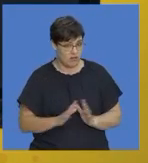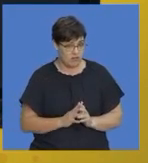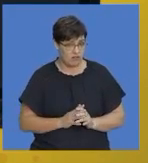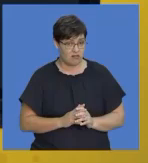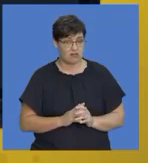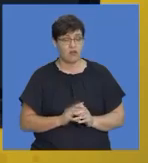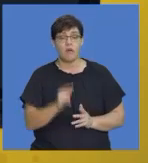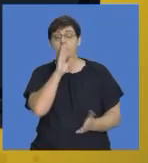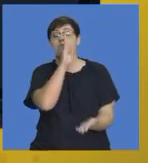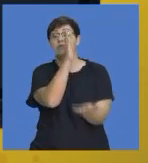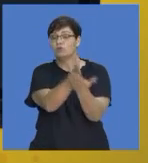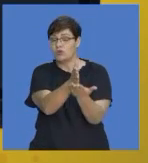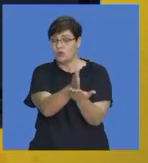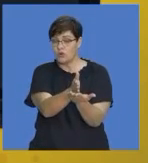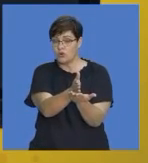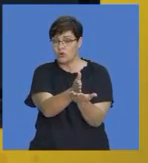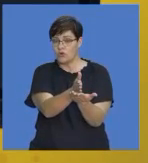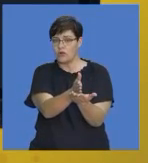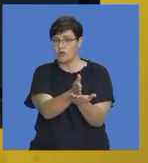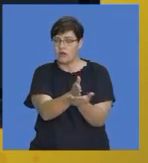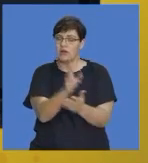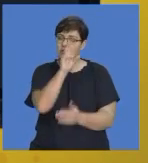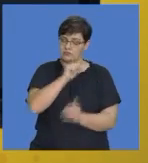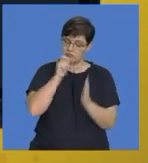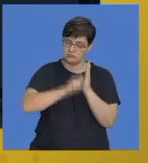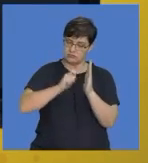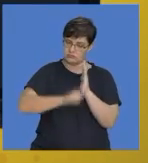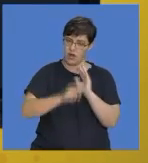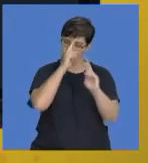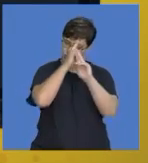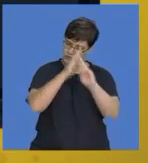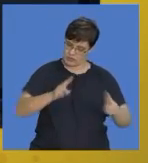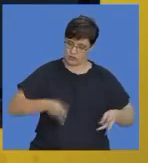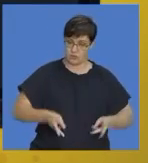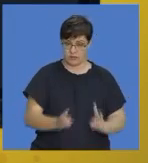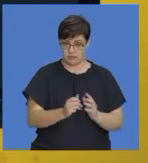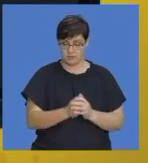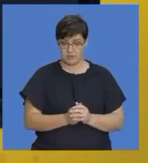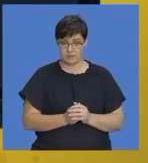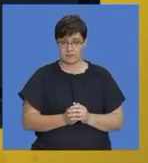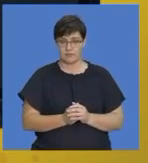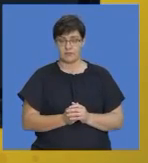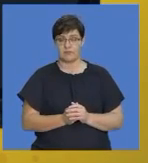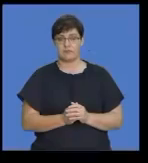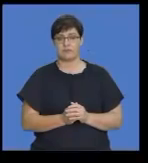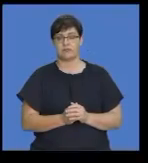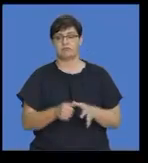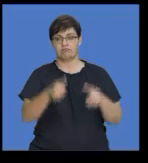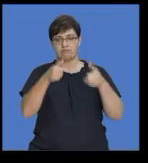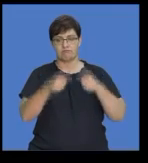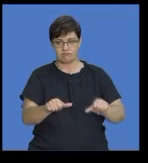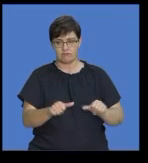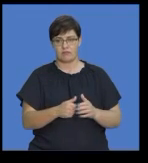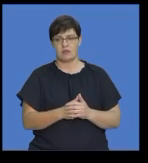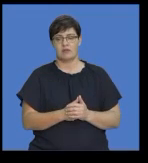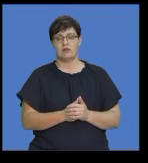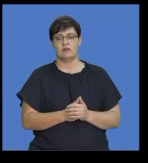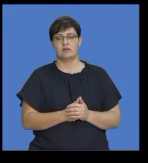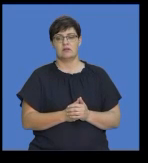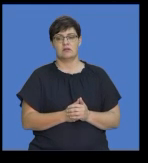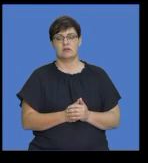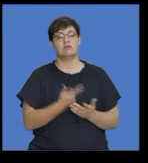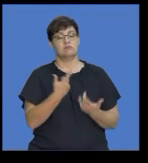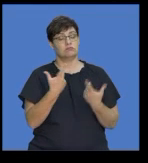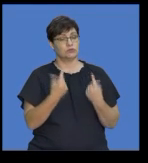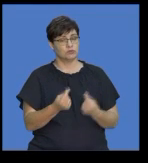to make sure that we speak in a formal way with respect. Okay, so let's go on. We look at the next combo